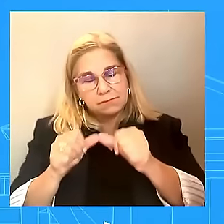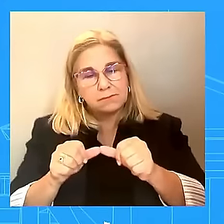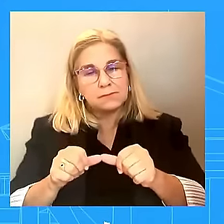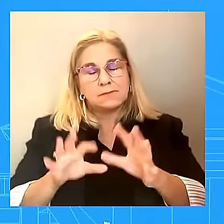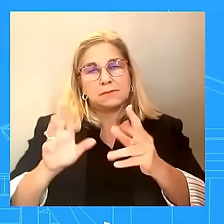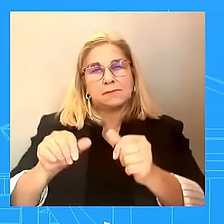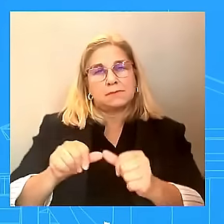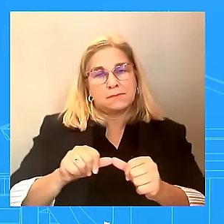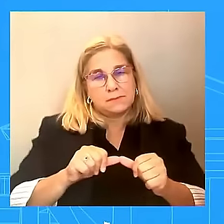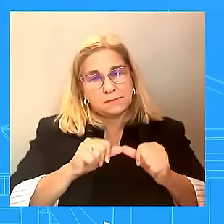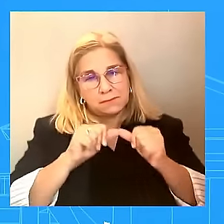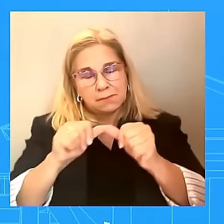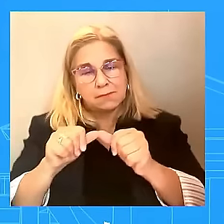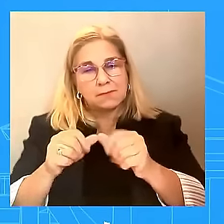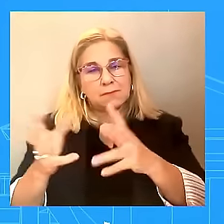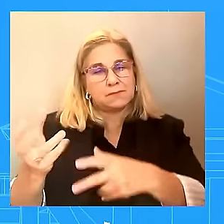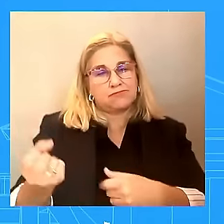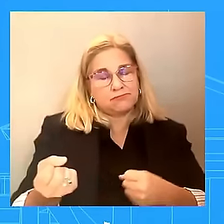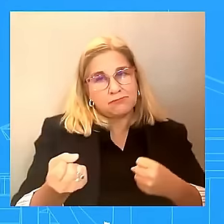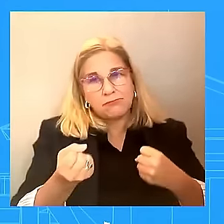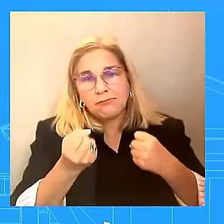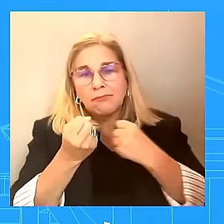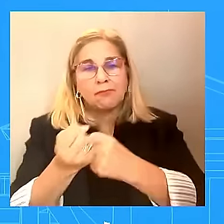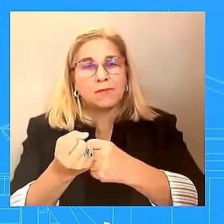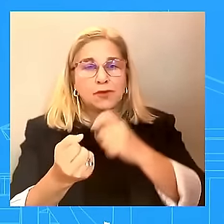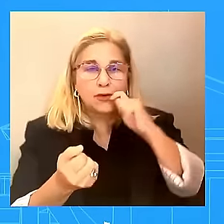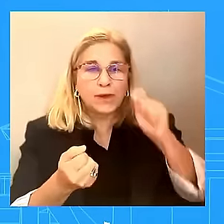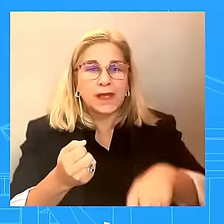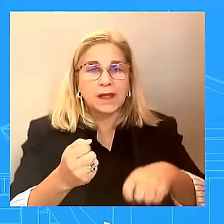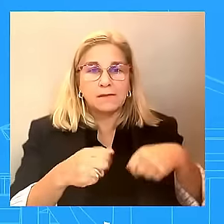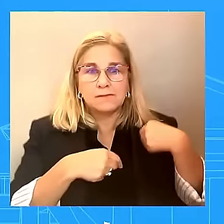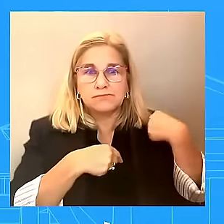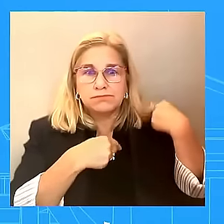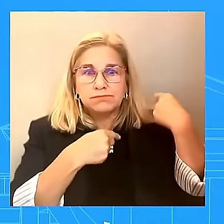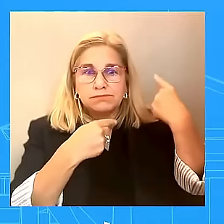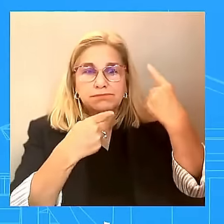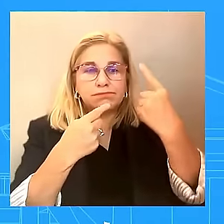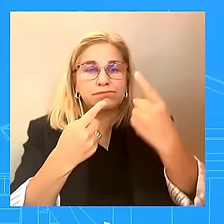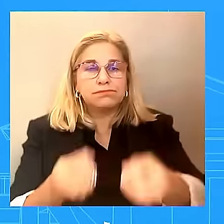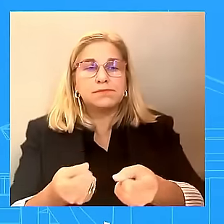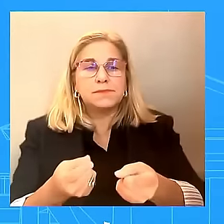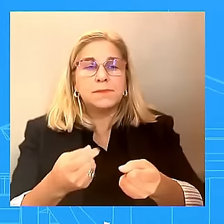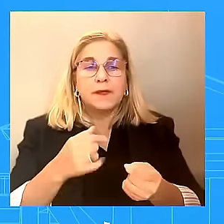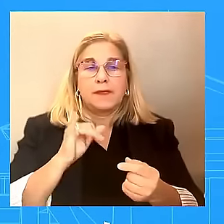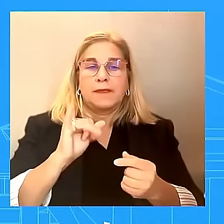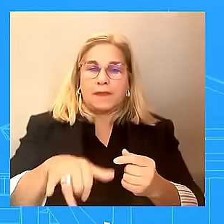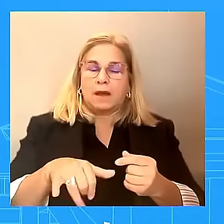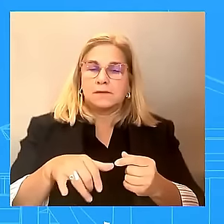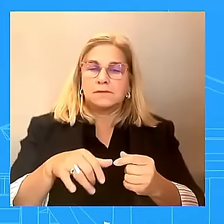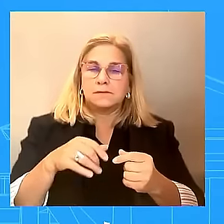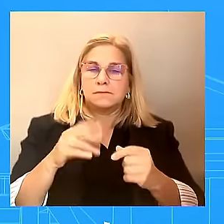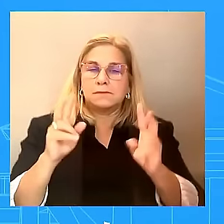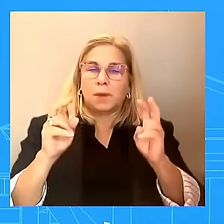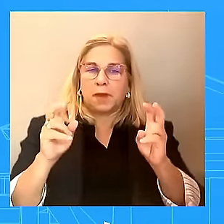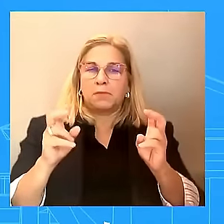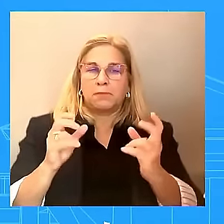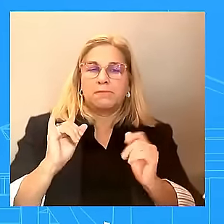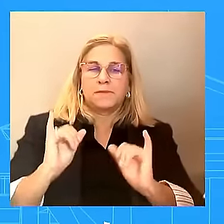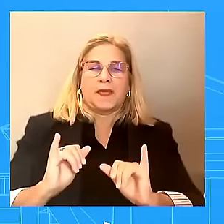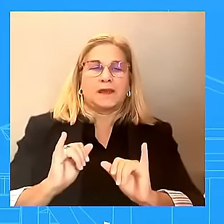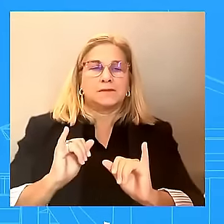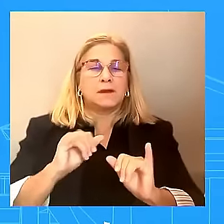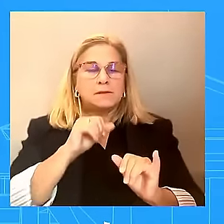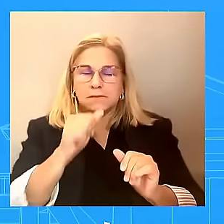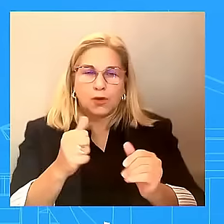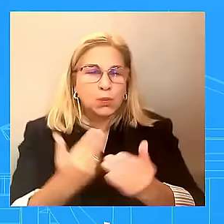I said is I could expect this to come up as a topic, but I wouldn't expect any new announcements. I'm just not going to go beyond that. You all will see